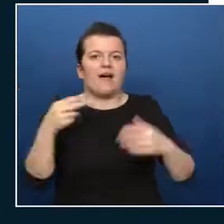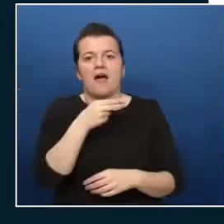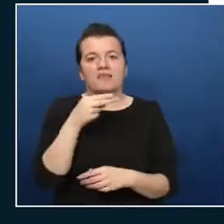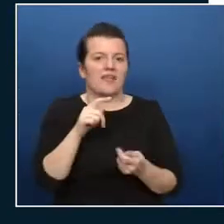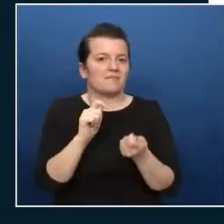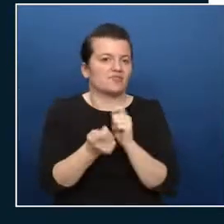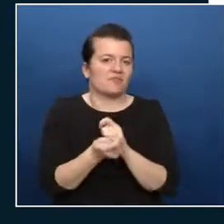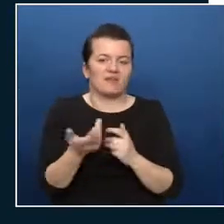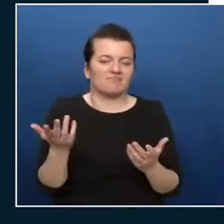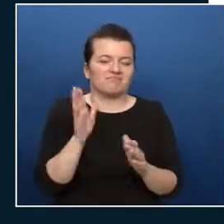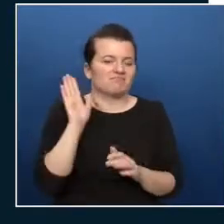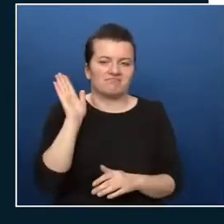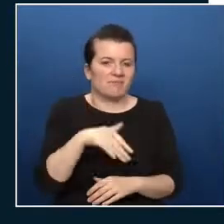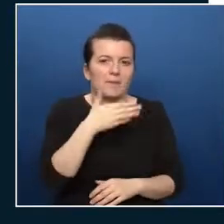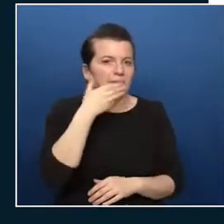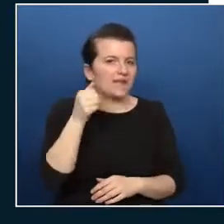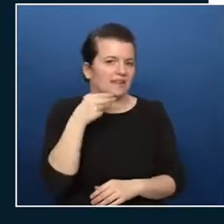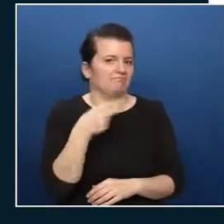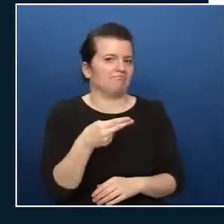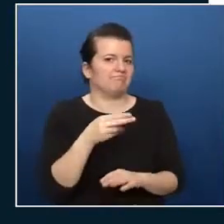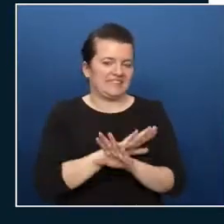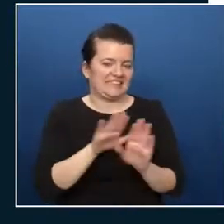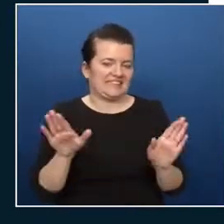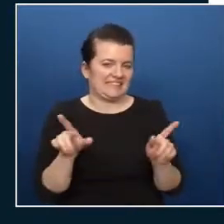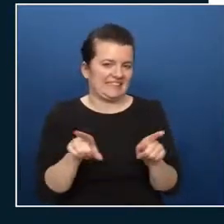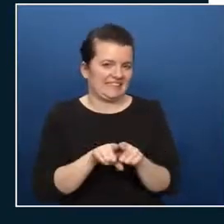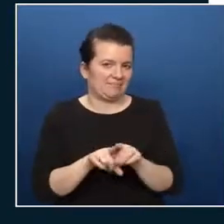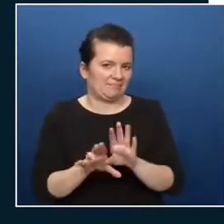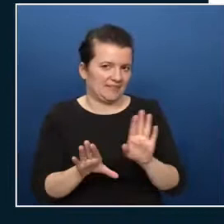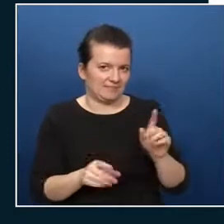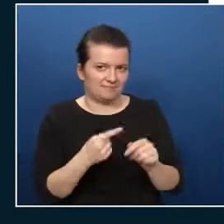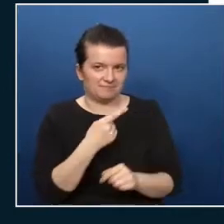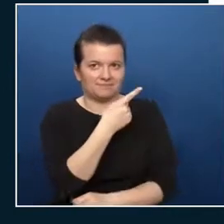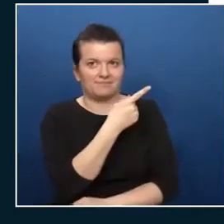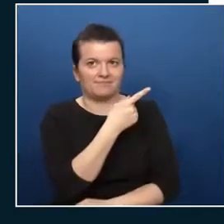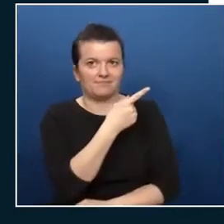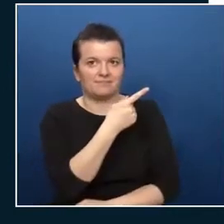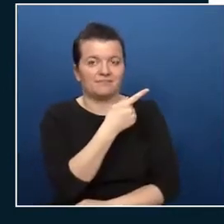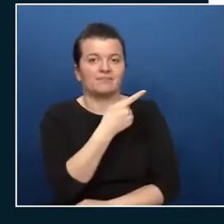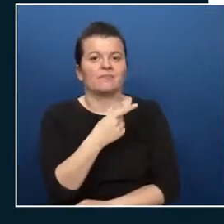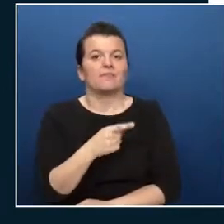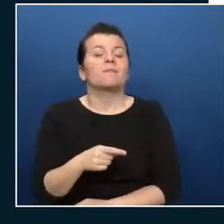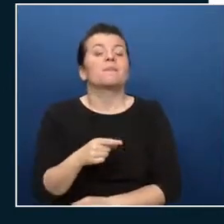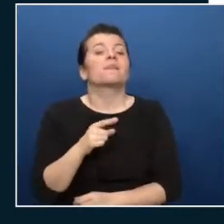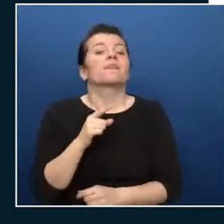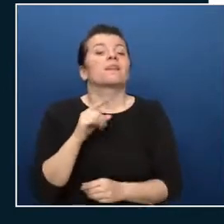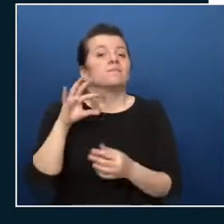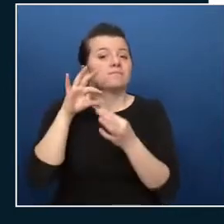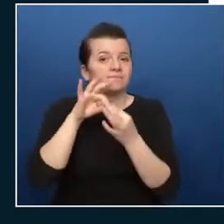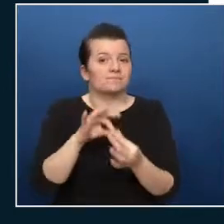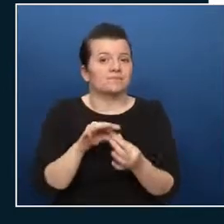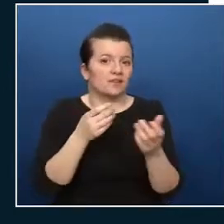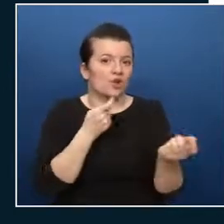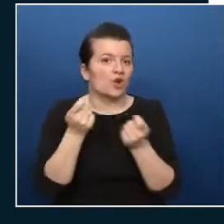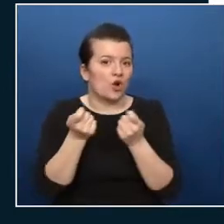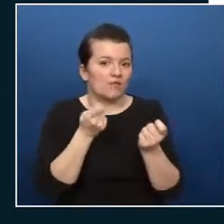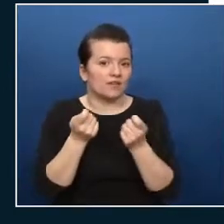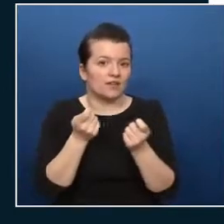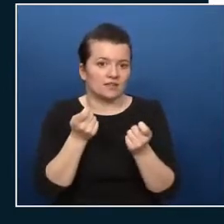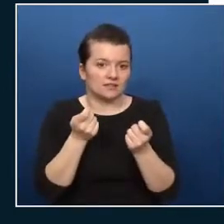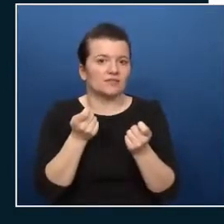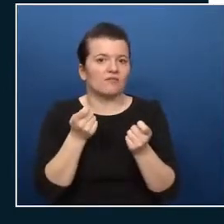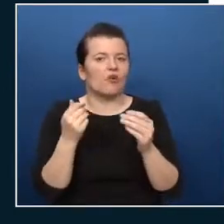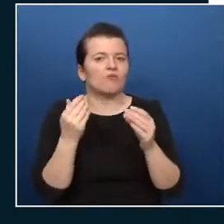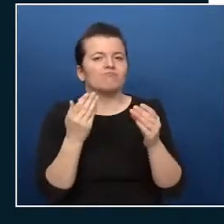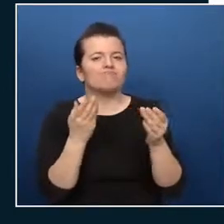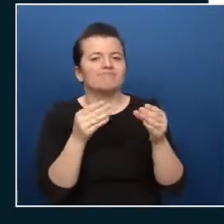practice so just leave it like it is and it allows you to apply governance at the directory level and and